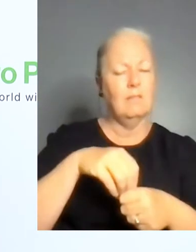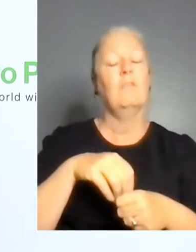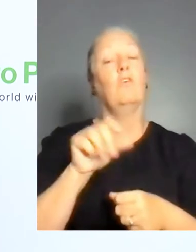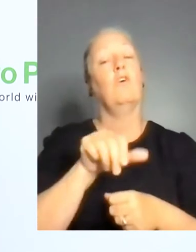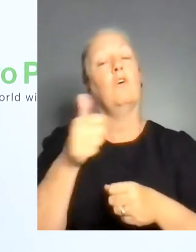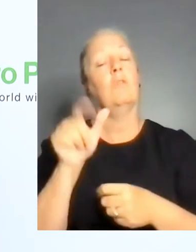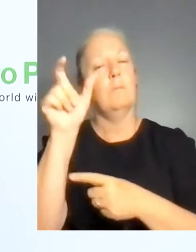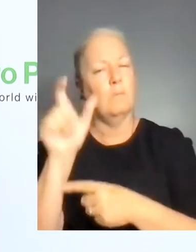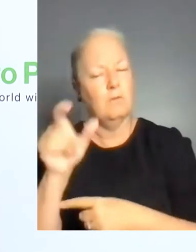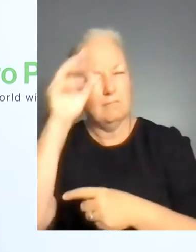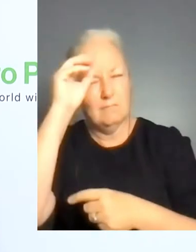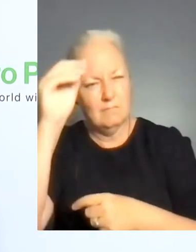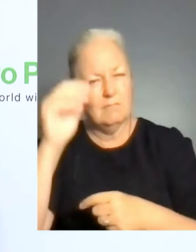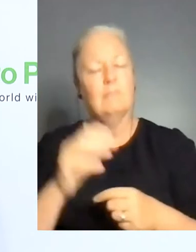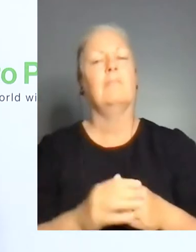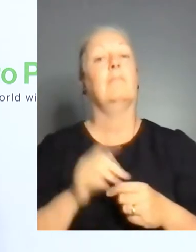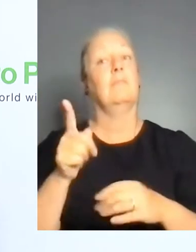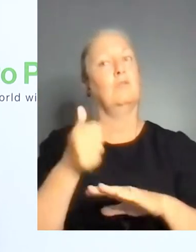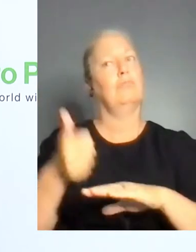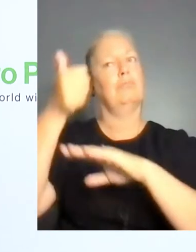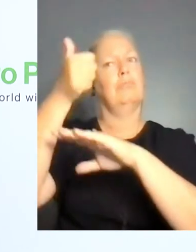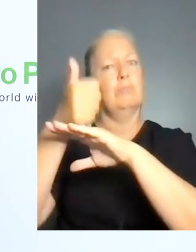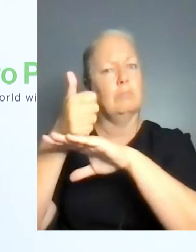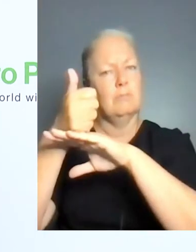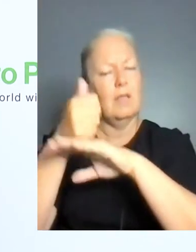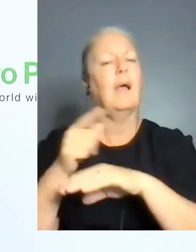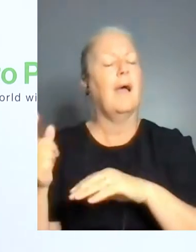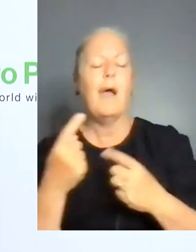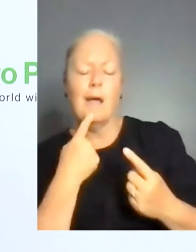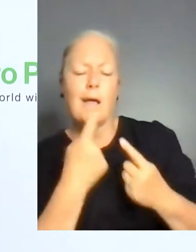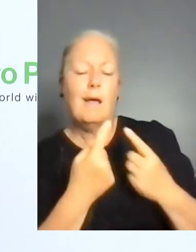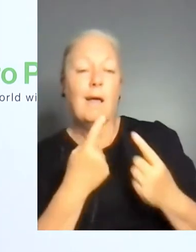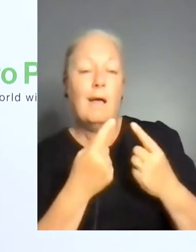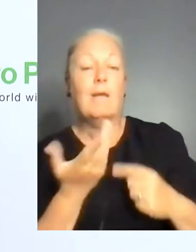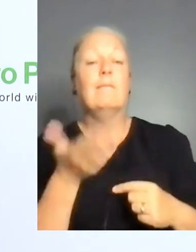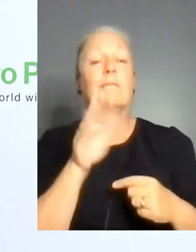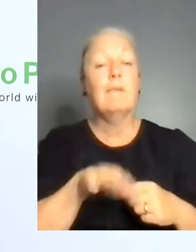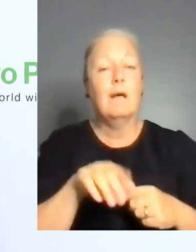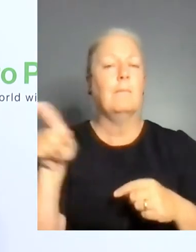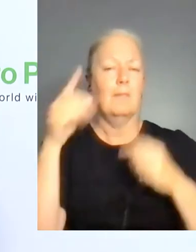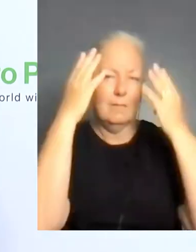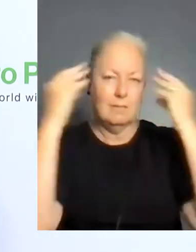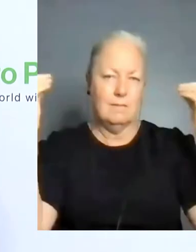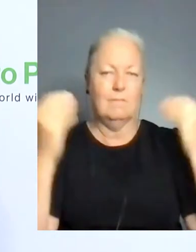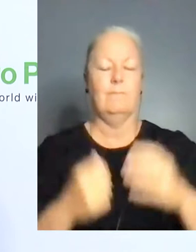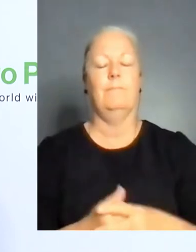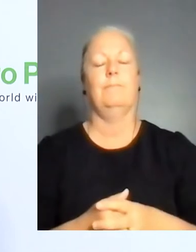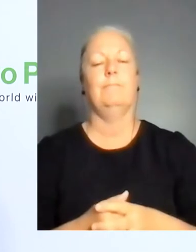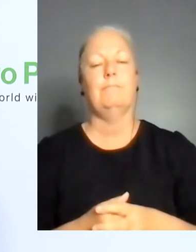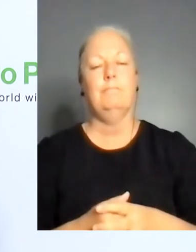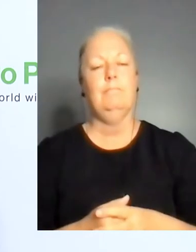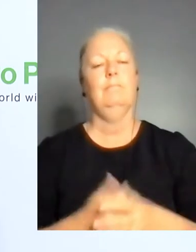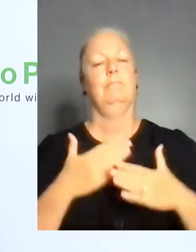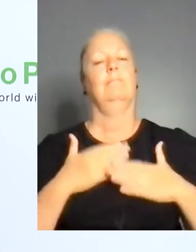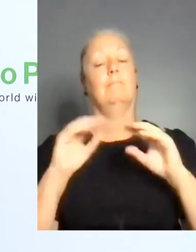Incubation Manager, who will talk to us directly from the Netherlands. The Enable.me Foundation supports people